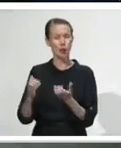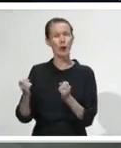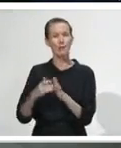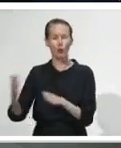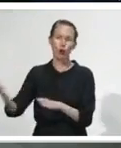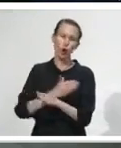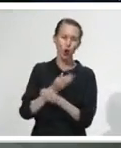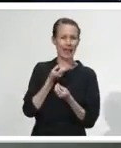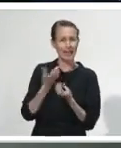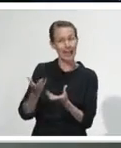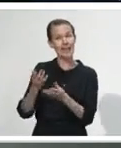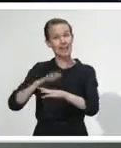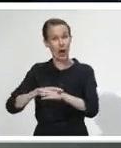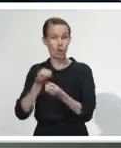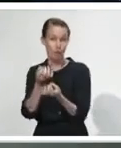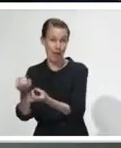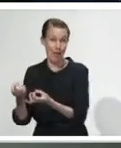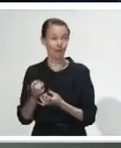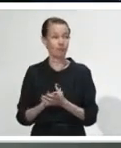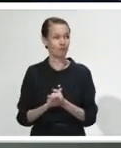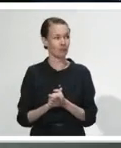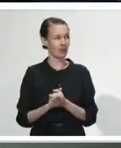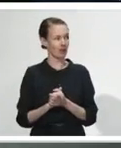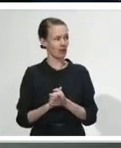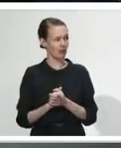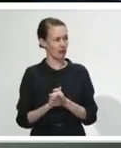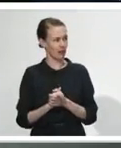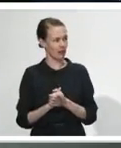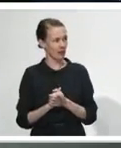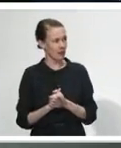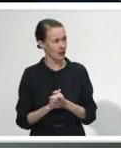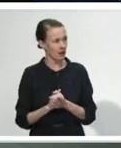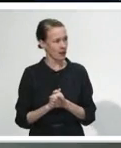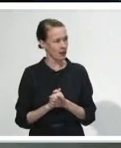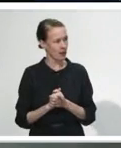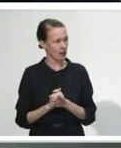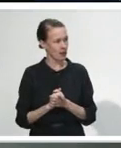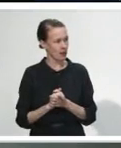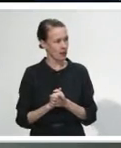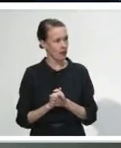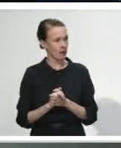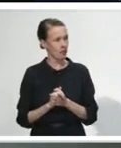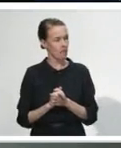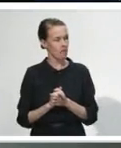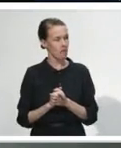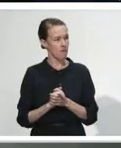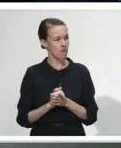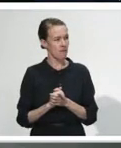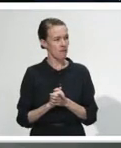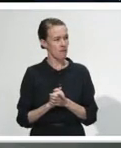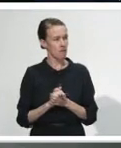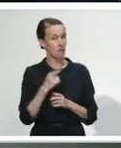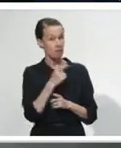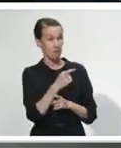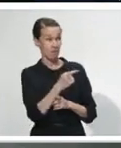system. I appreciate a lot of these issues have been talked about in different parts of today's conference, but I'm just trying to put a bow on it. It sounds like level